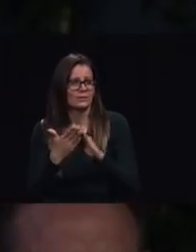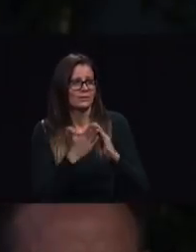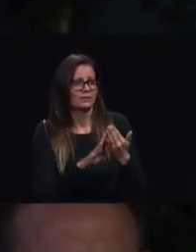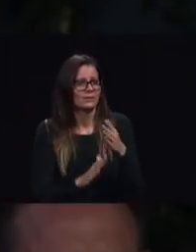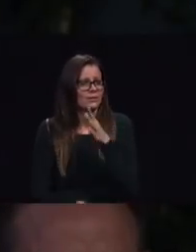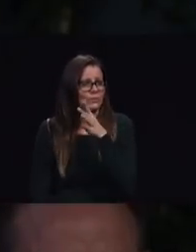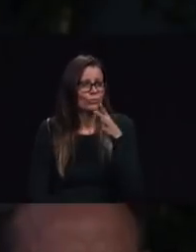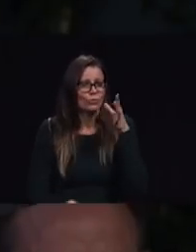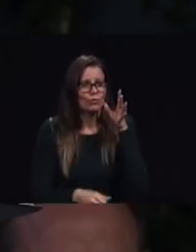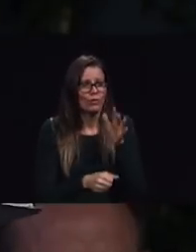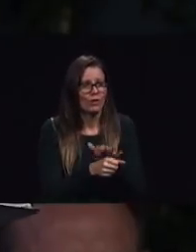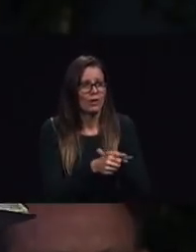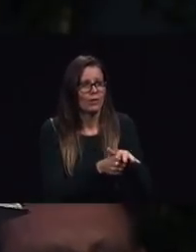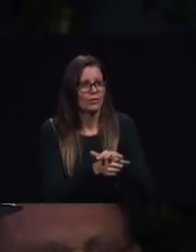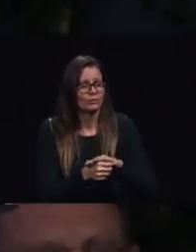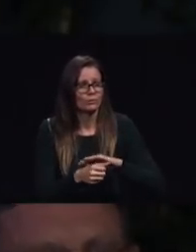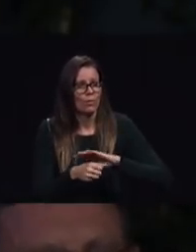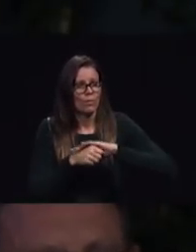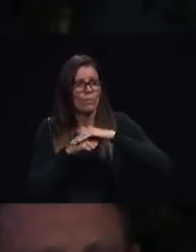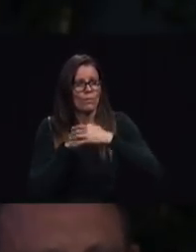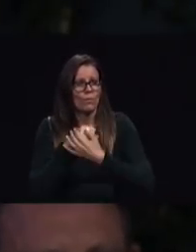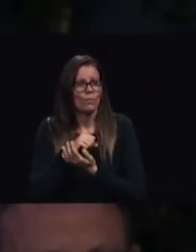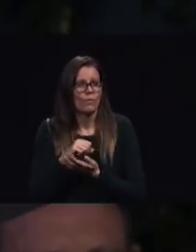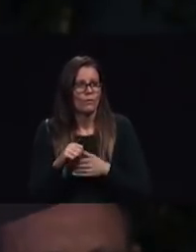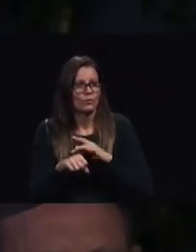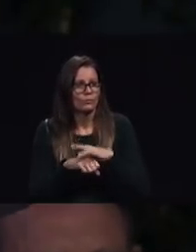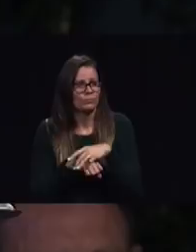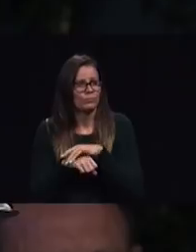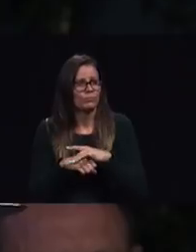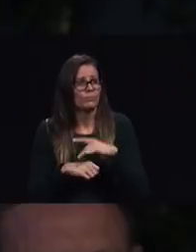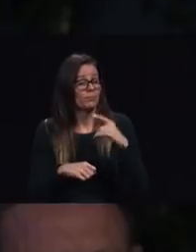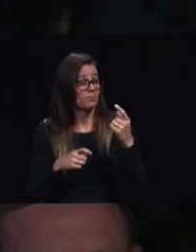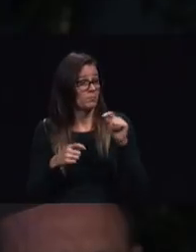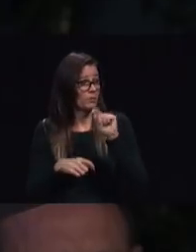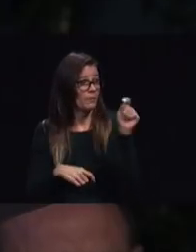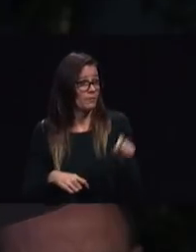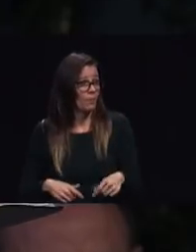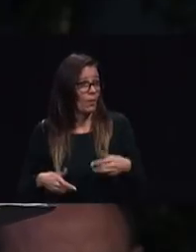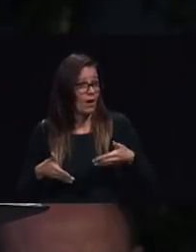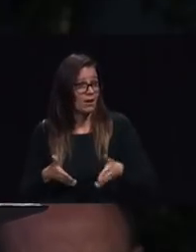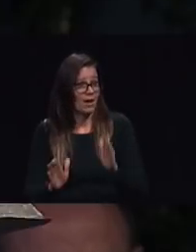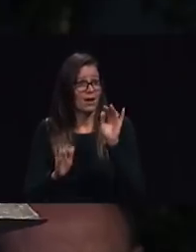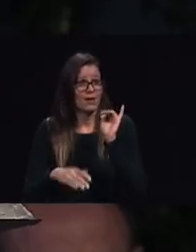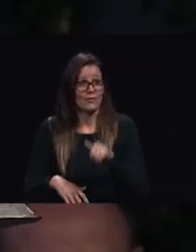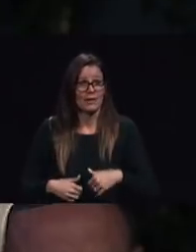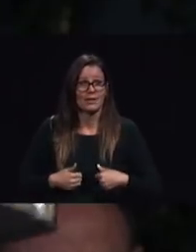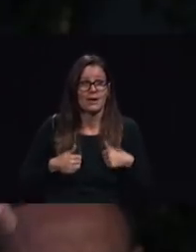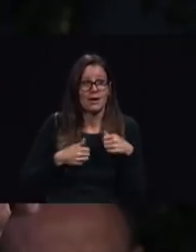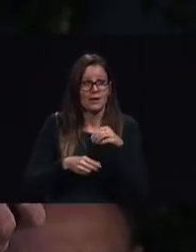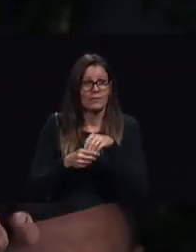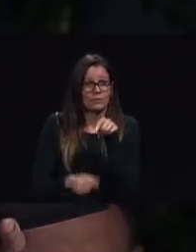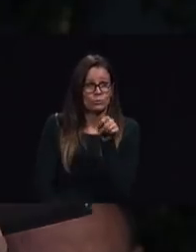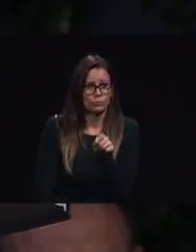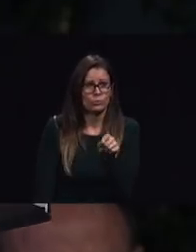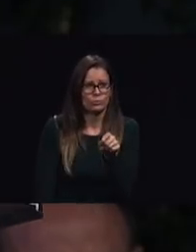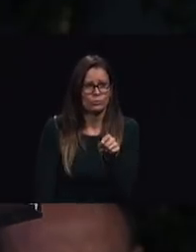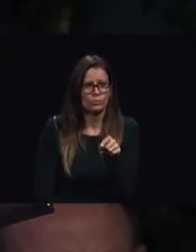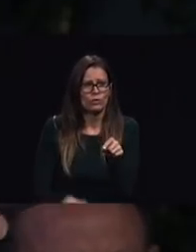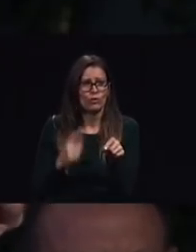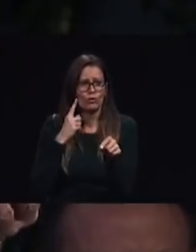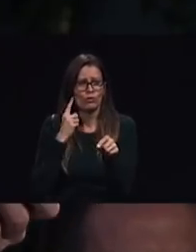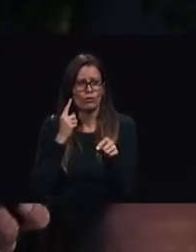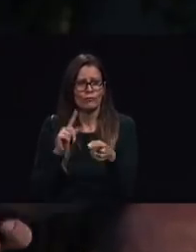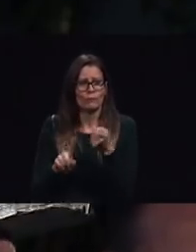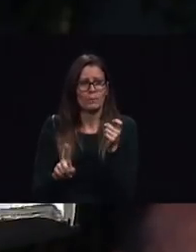and that text tells us therefore let that abide in you which you heard from the beginning if what you heard from the